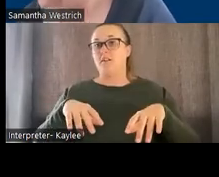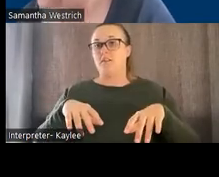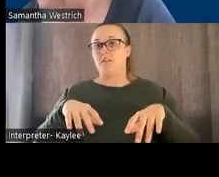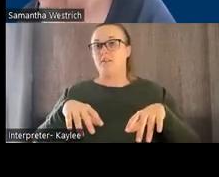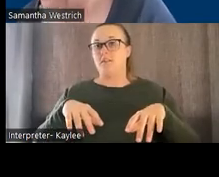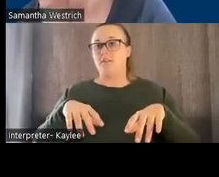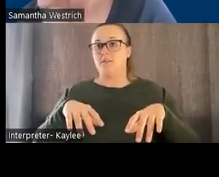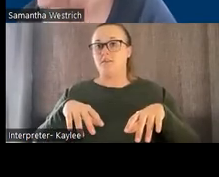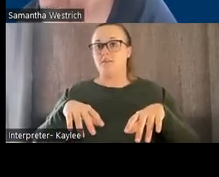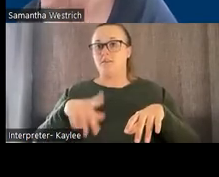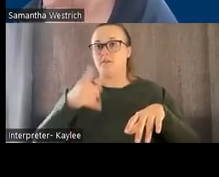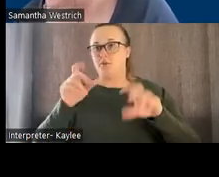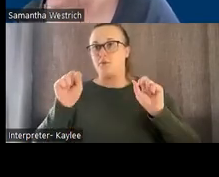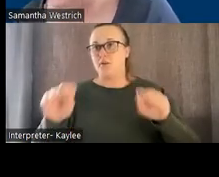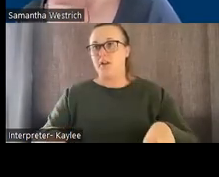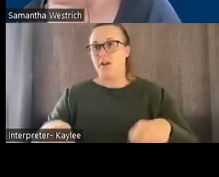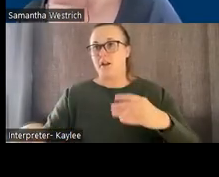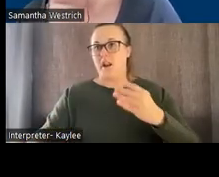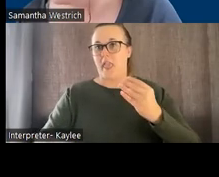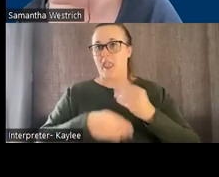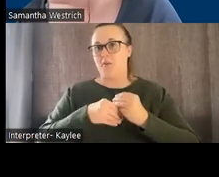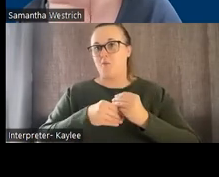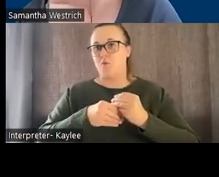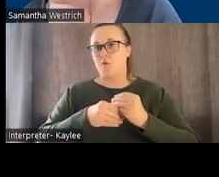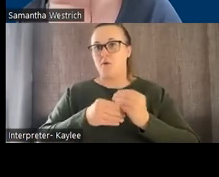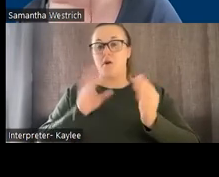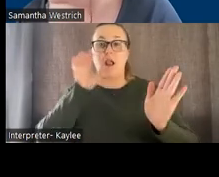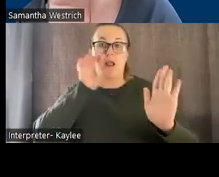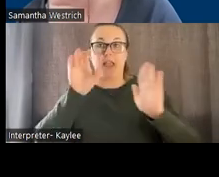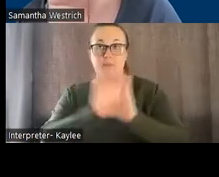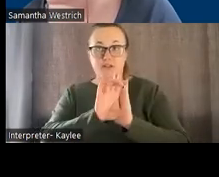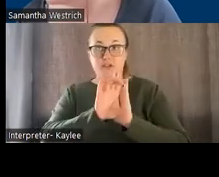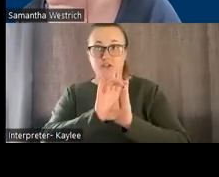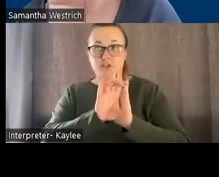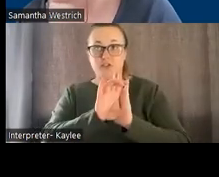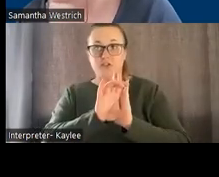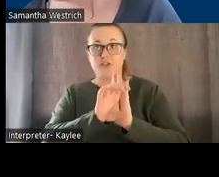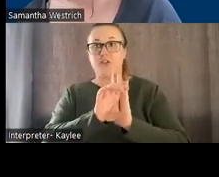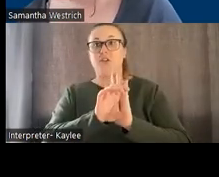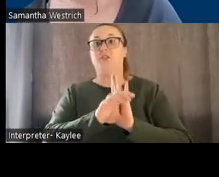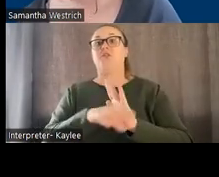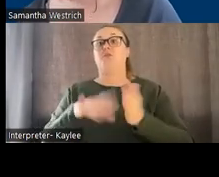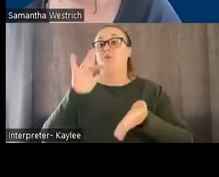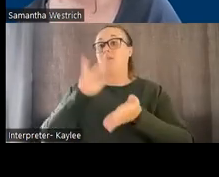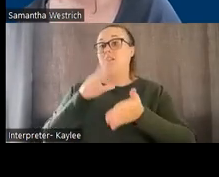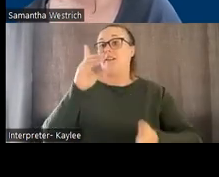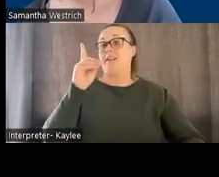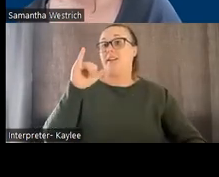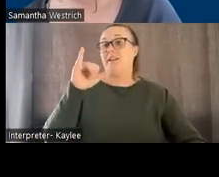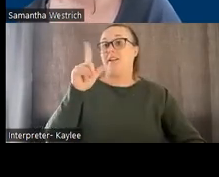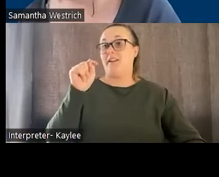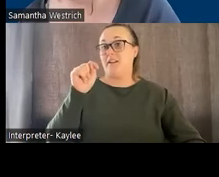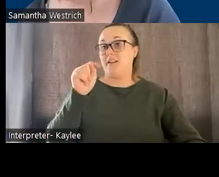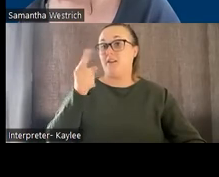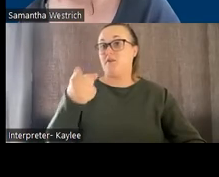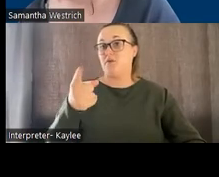also import a image. So if you come to edit, you can see it gives you options to